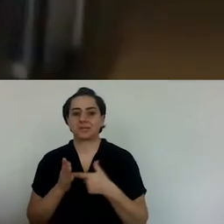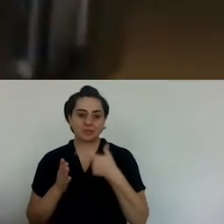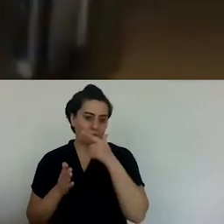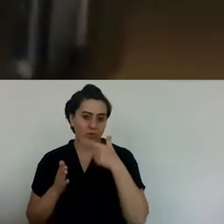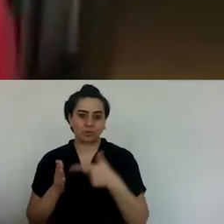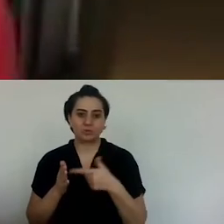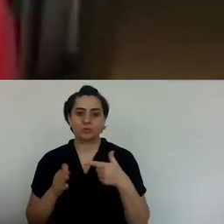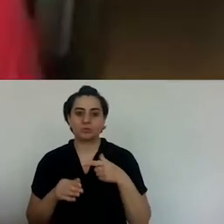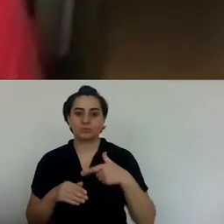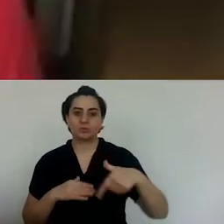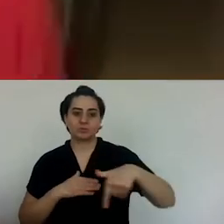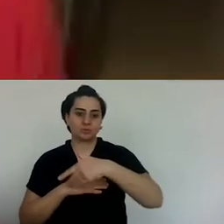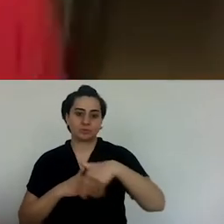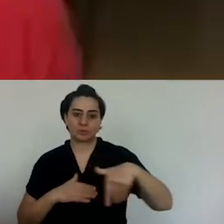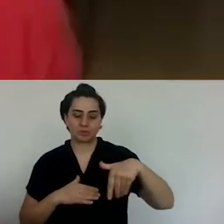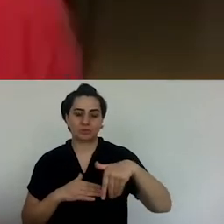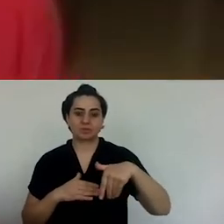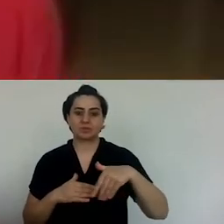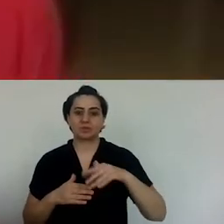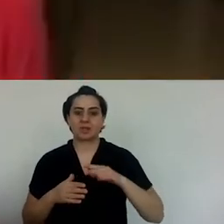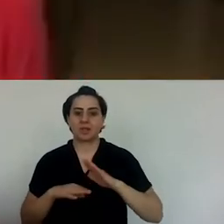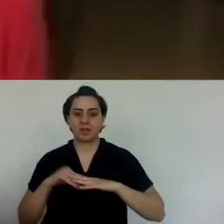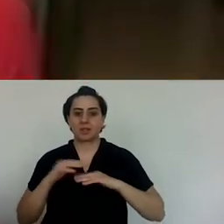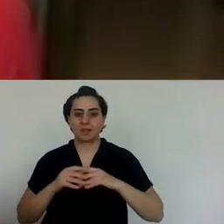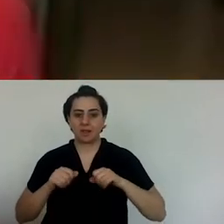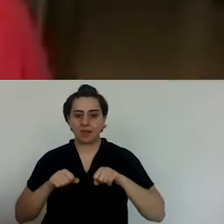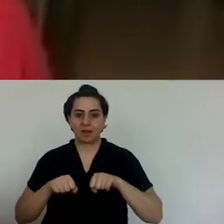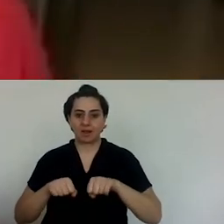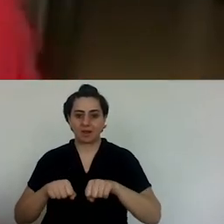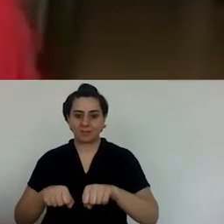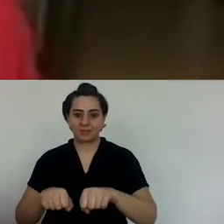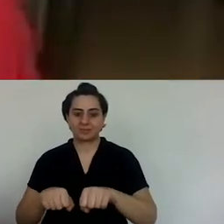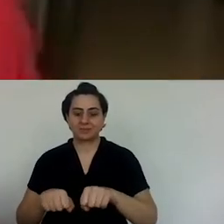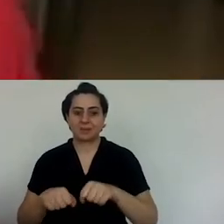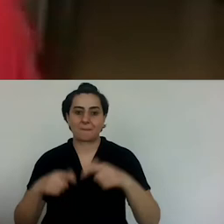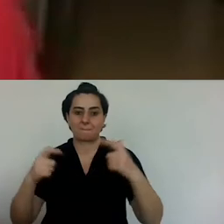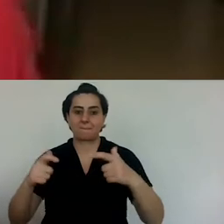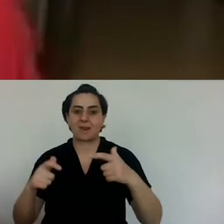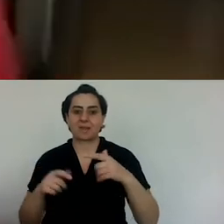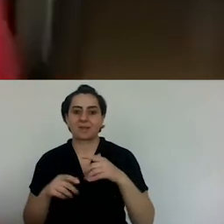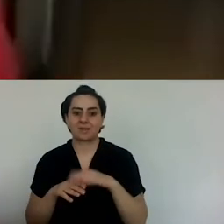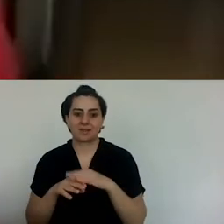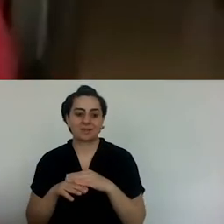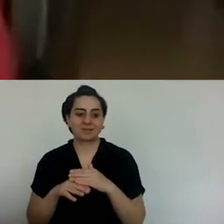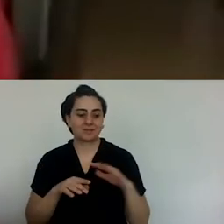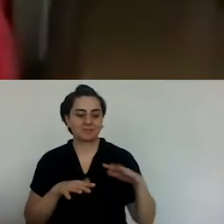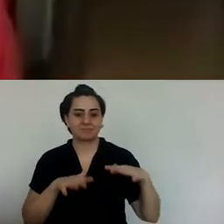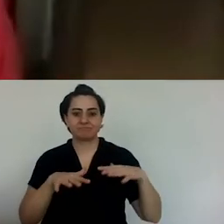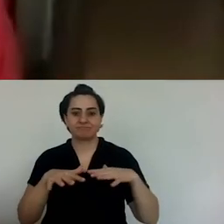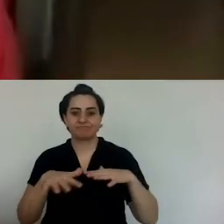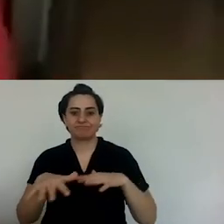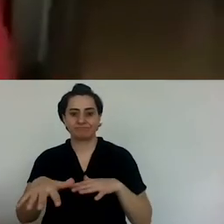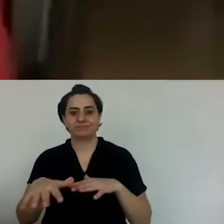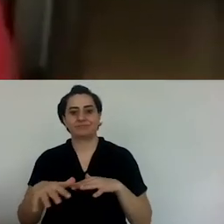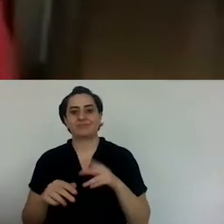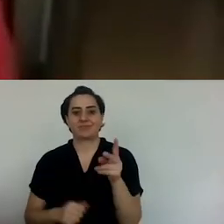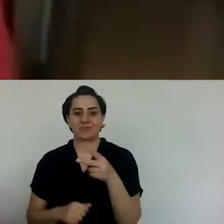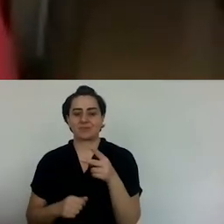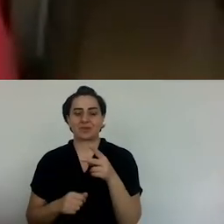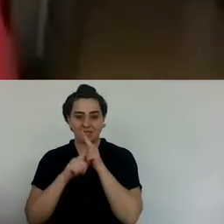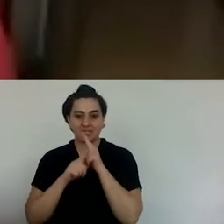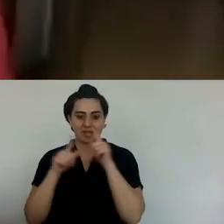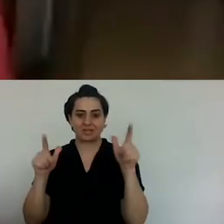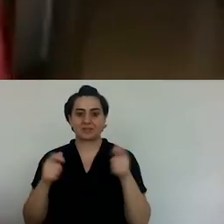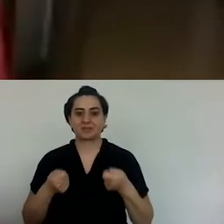promenade. But we would still get our fish from a fisherman